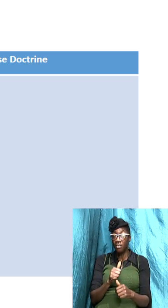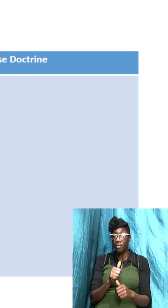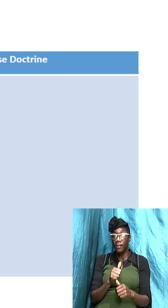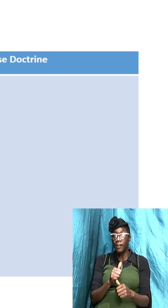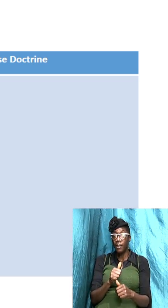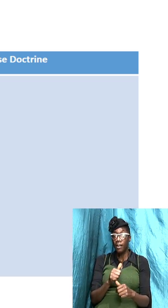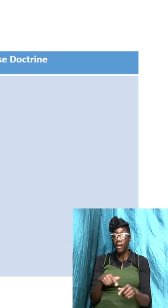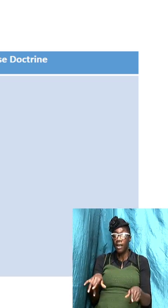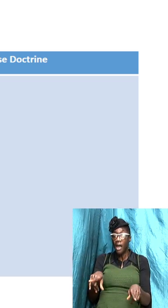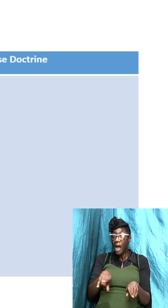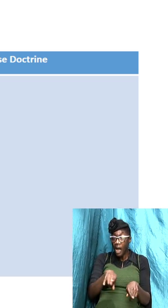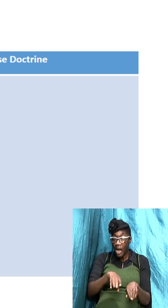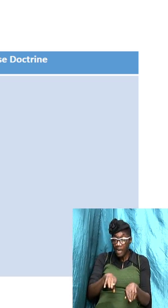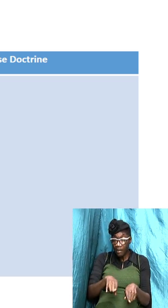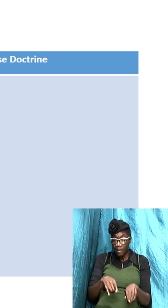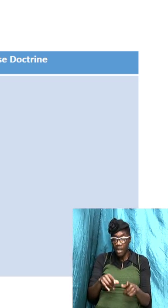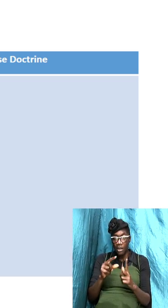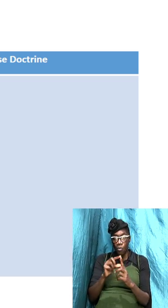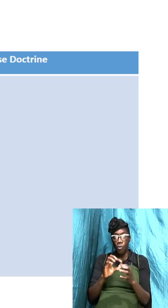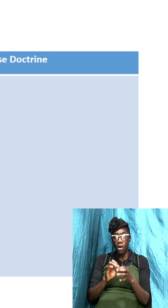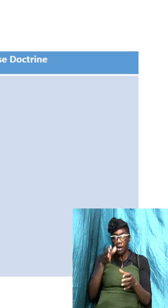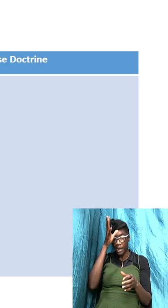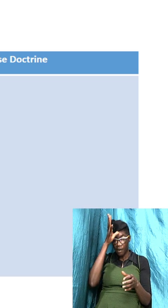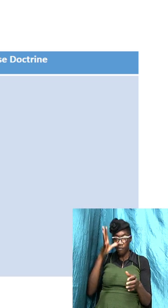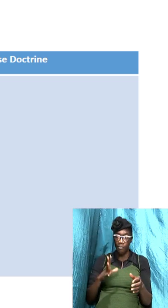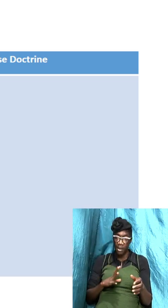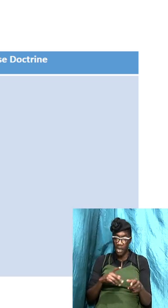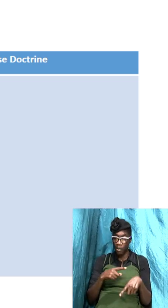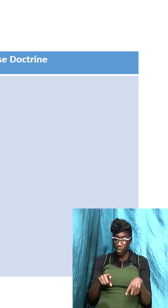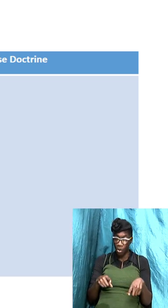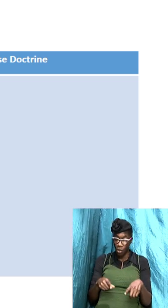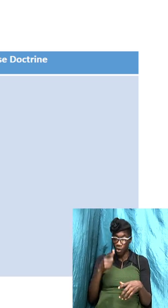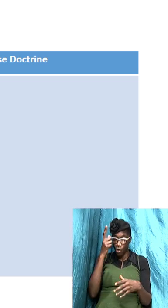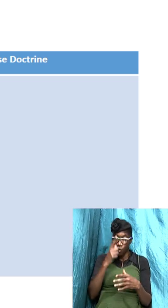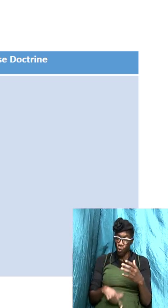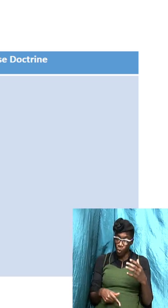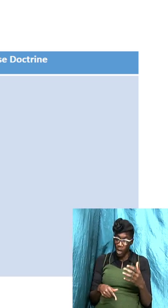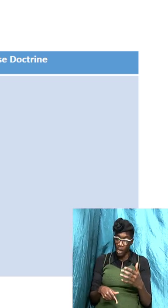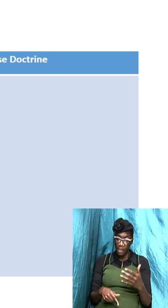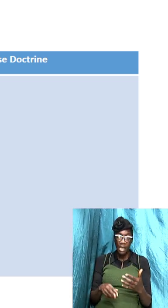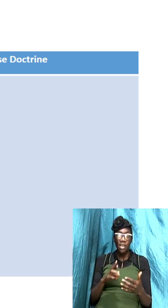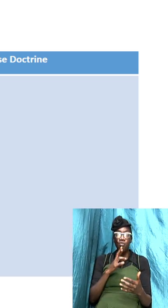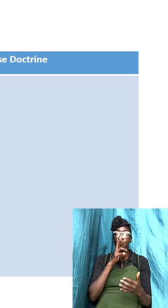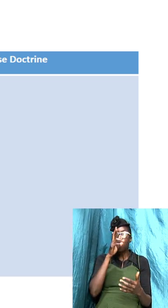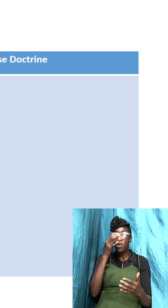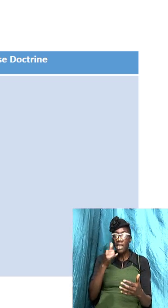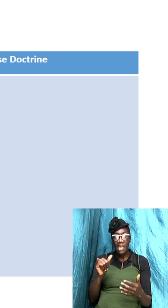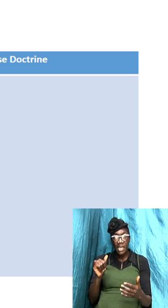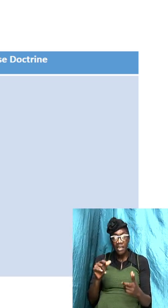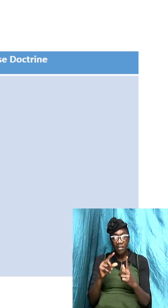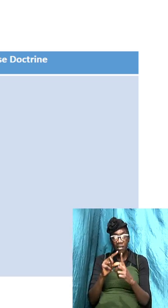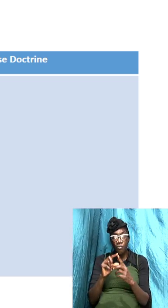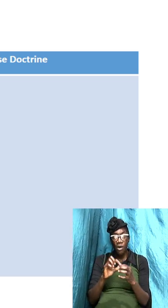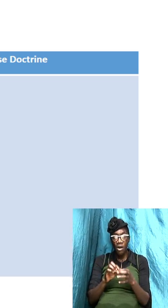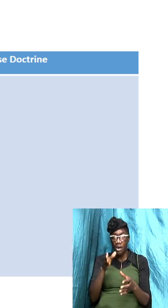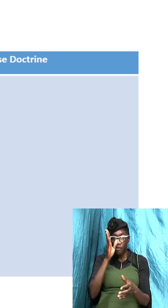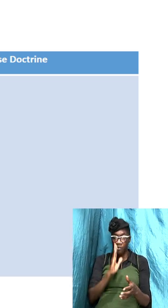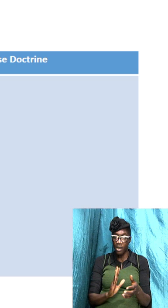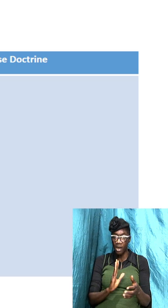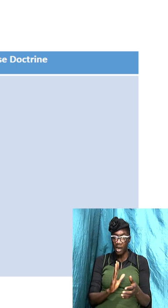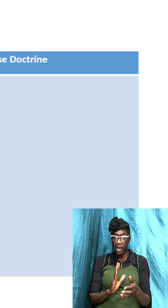as the word of men but as what it really is the word of God